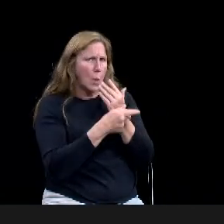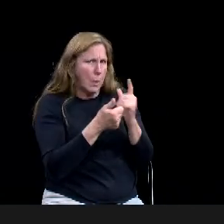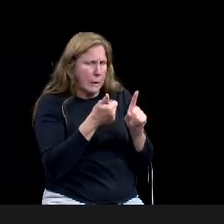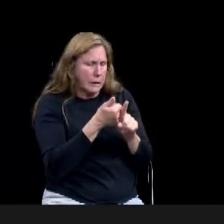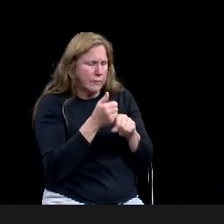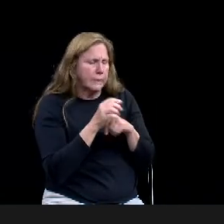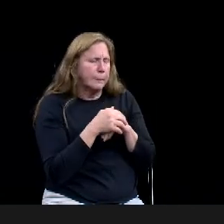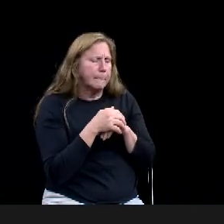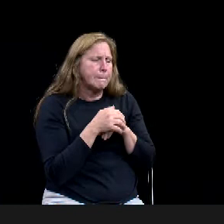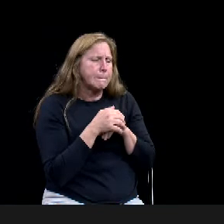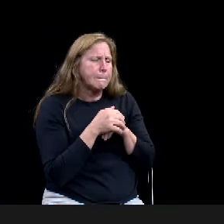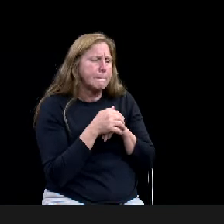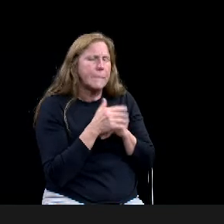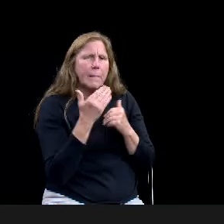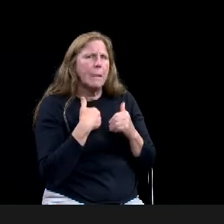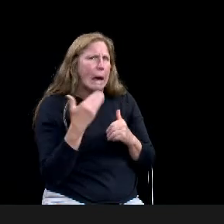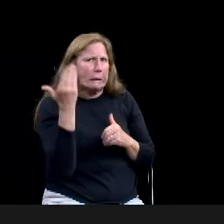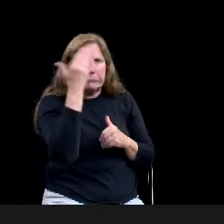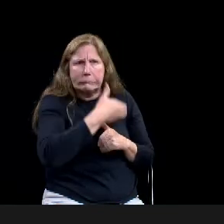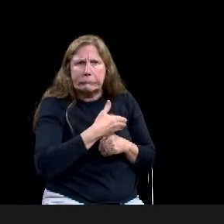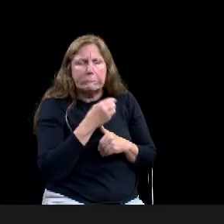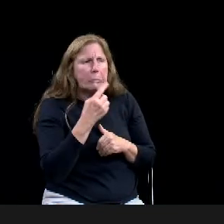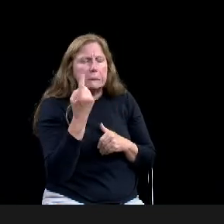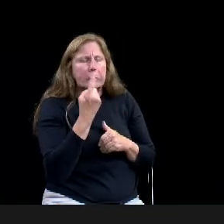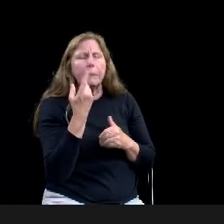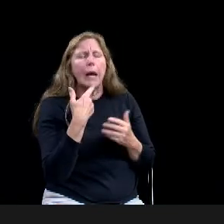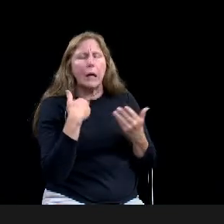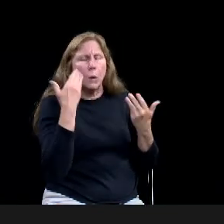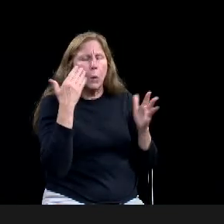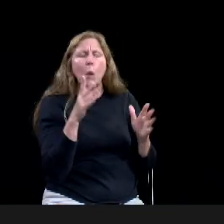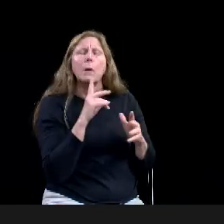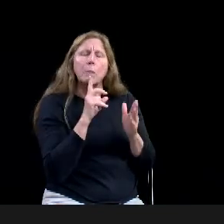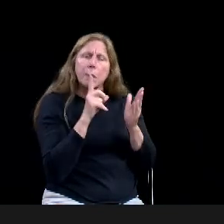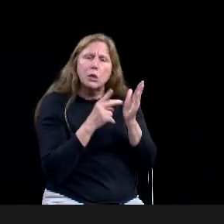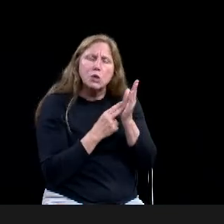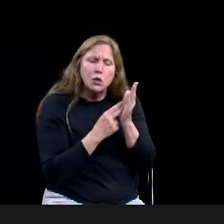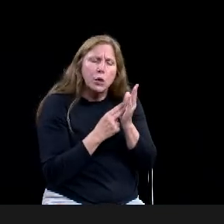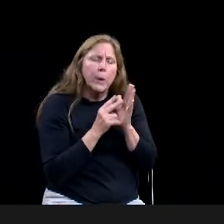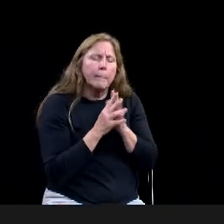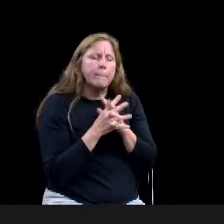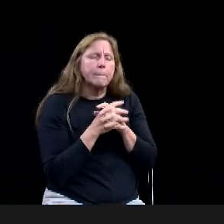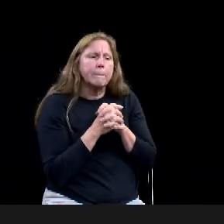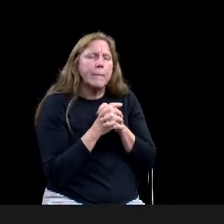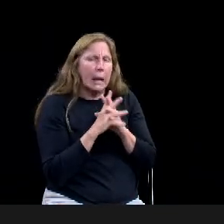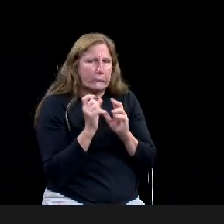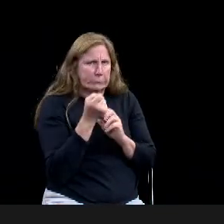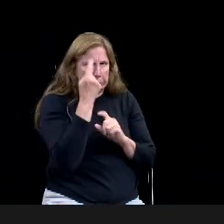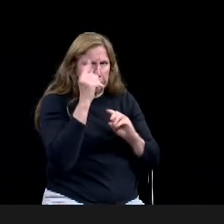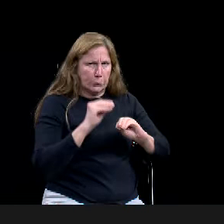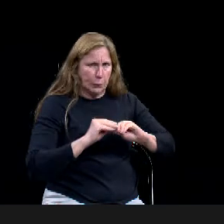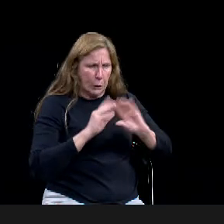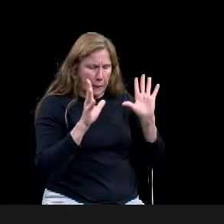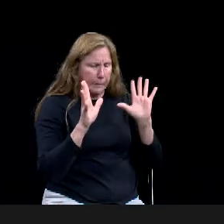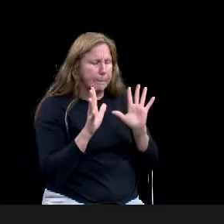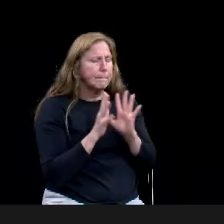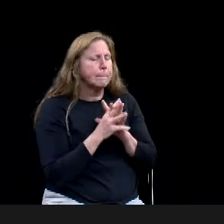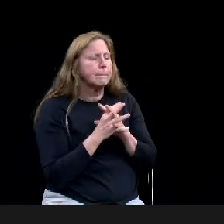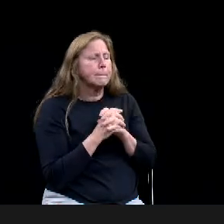correctly. So will this grant program be an annual program that we do every year with neighborhood associations?